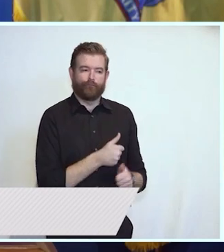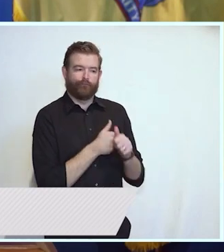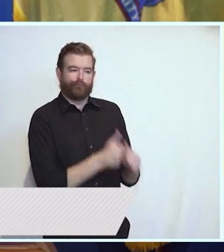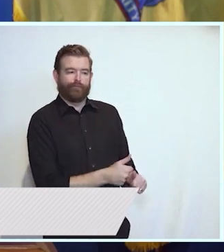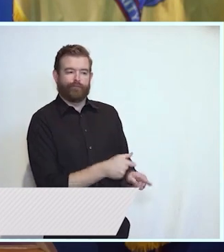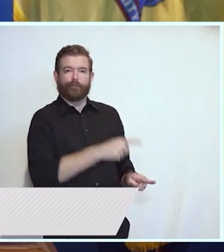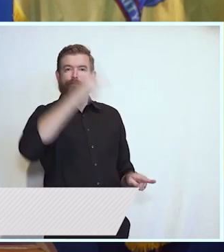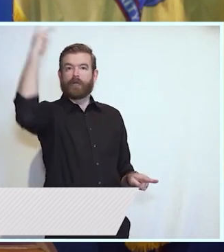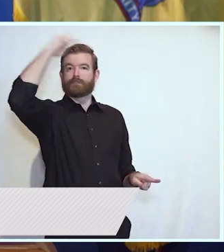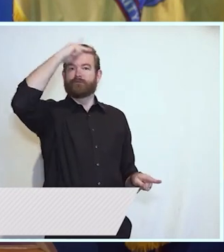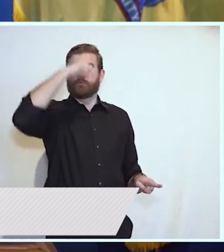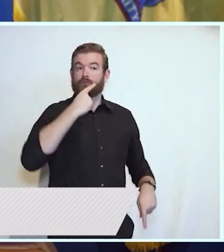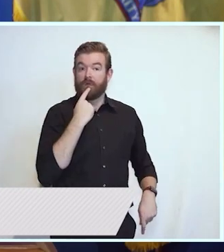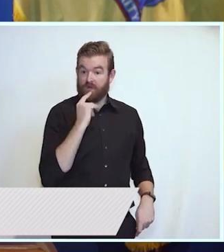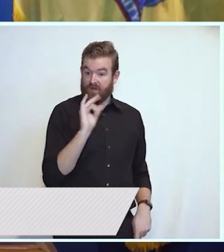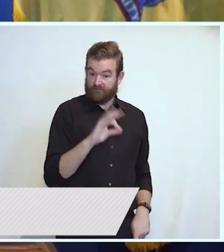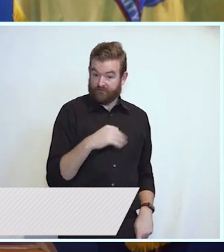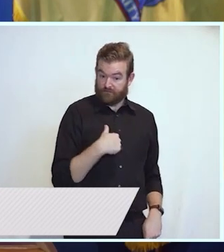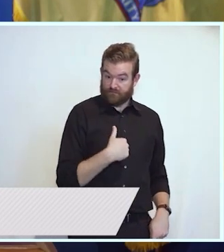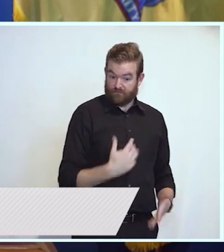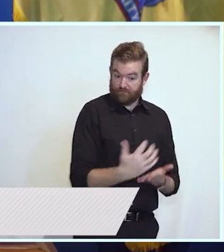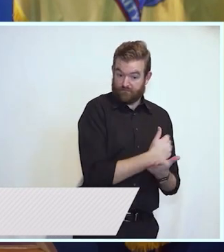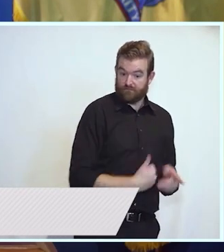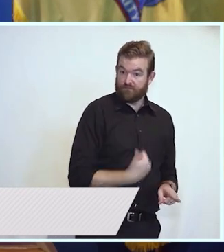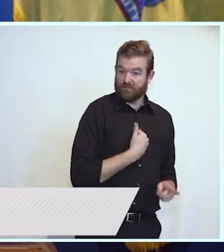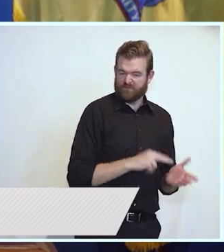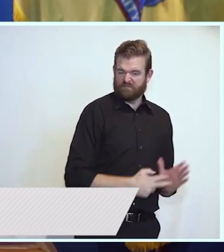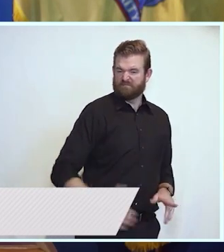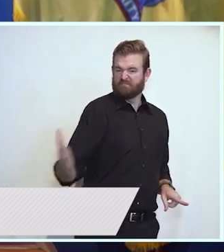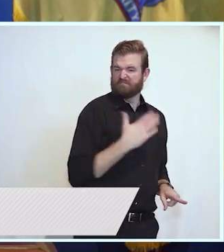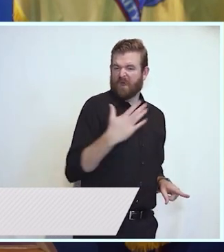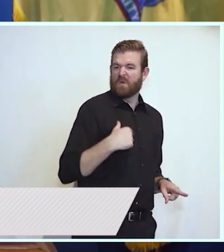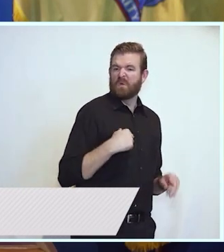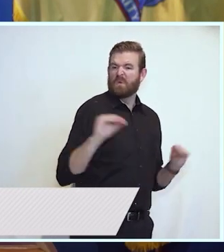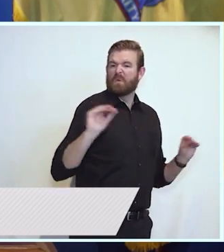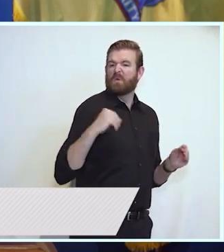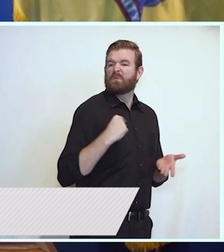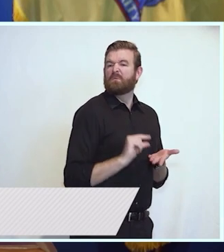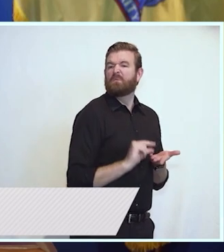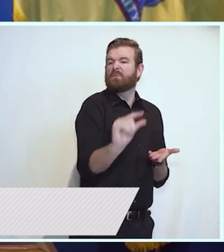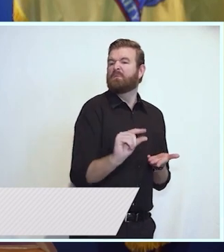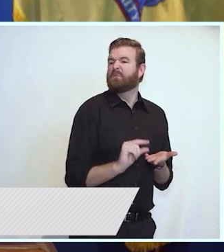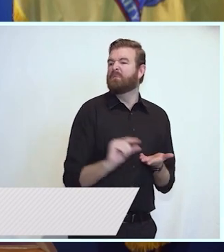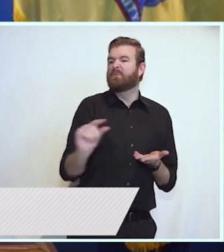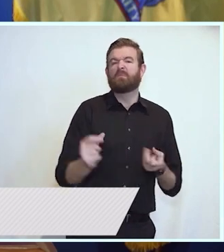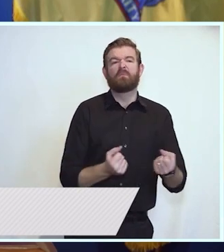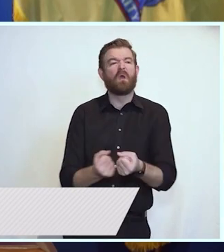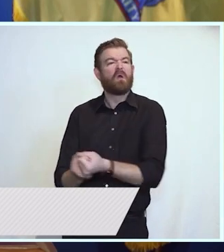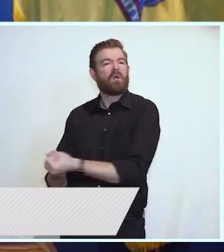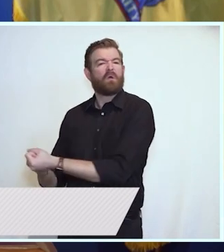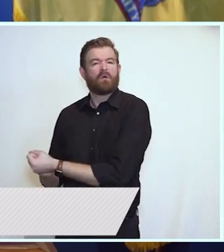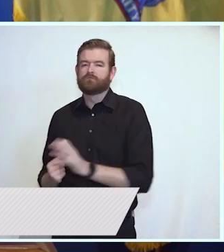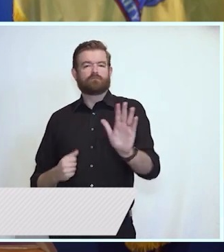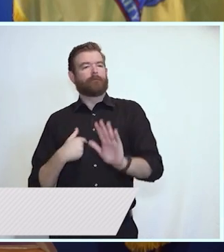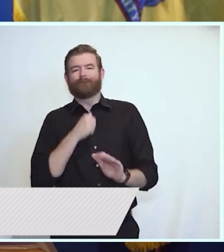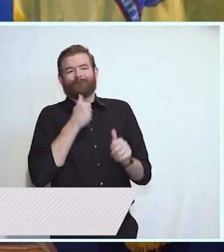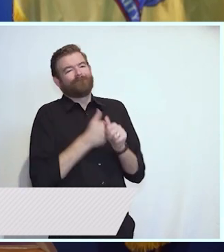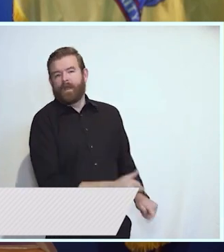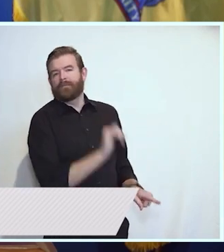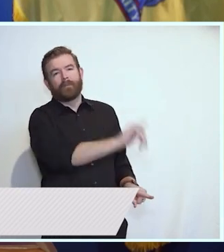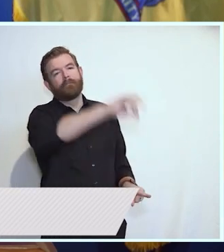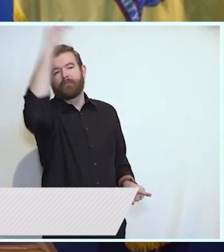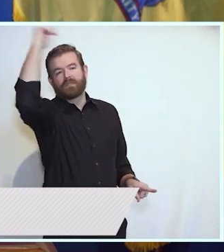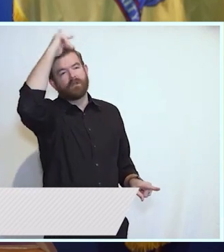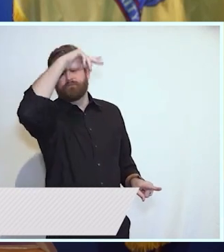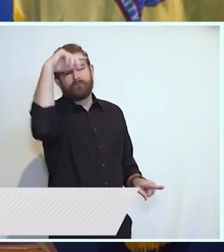cling to the outdated and selfish notion of I got mine and the rest be damned. The pandemic is an example of how